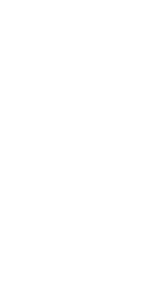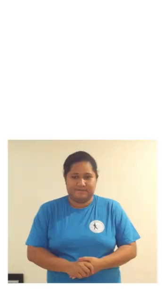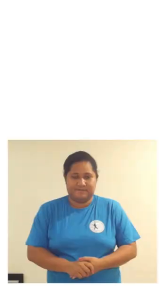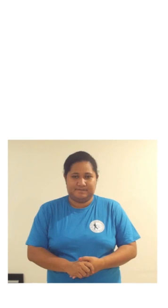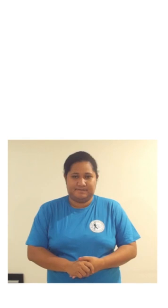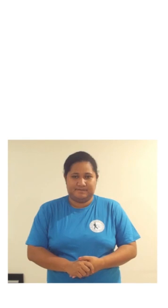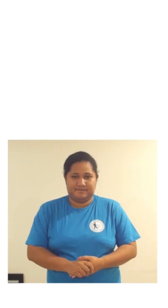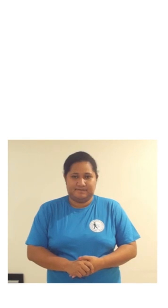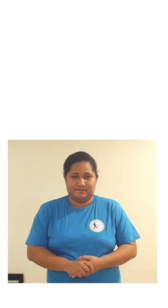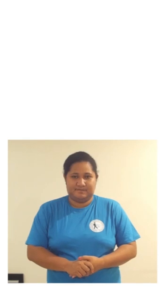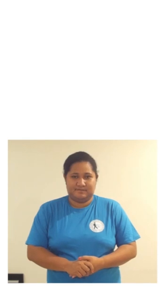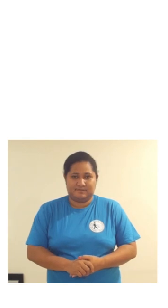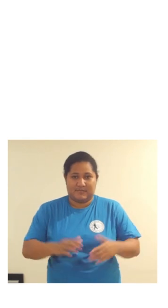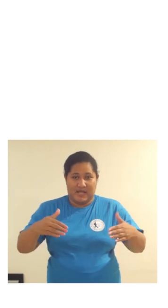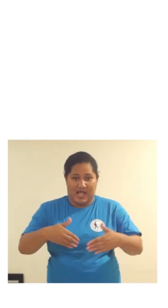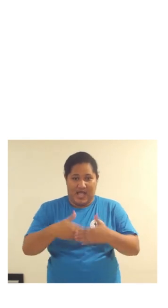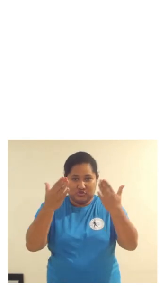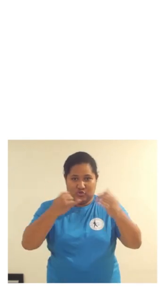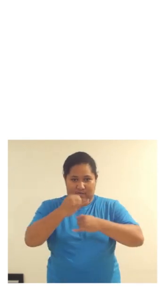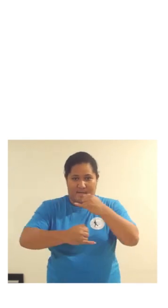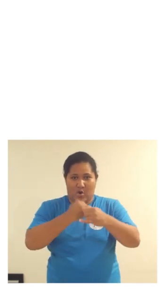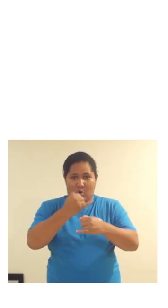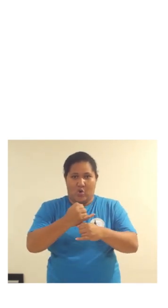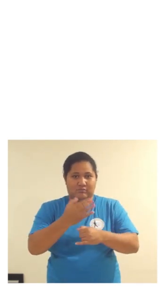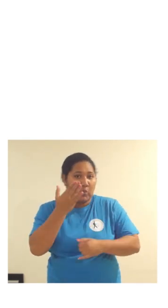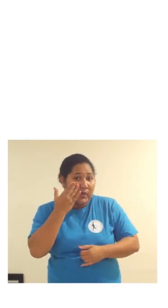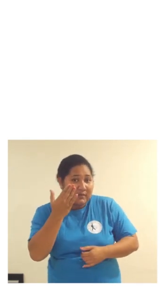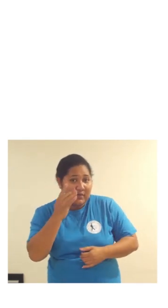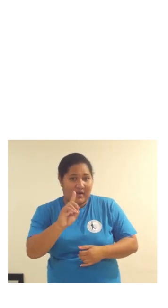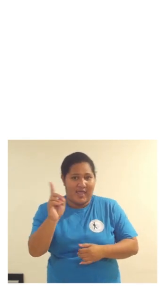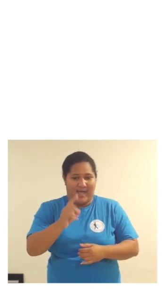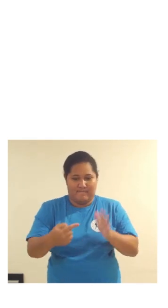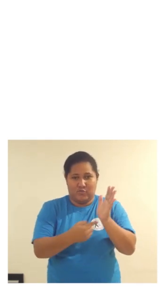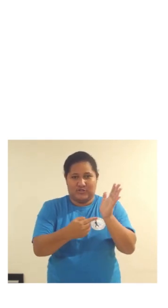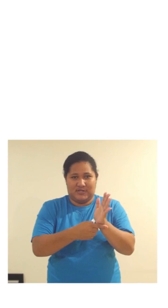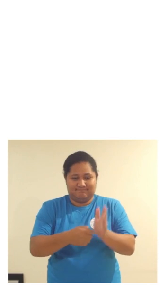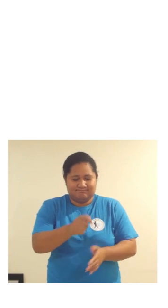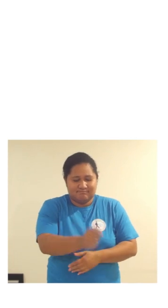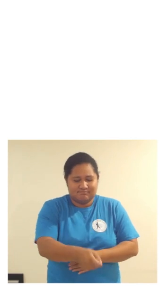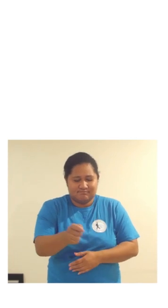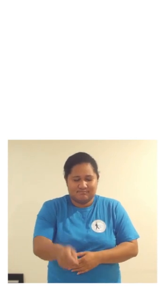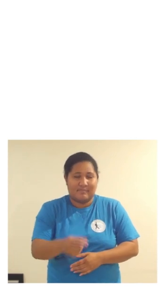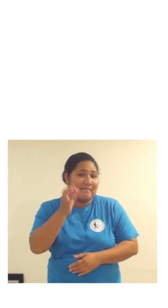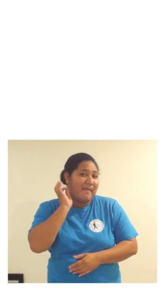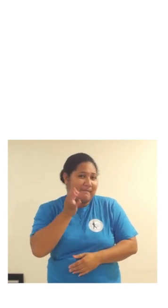I have to that I have a strong partner of the people in my life. I would like